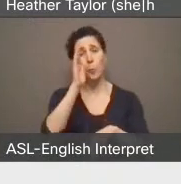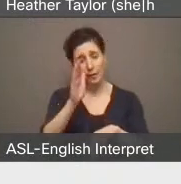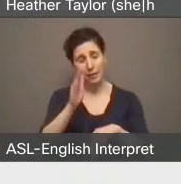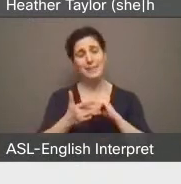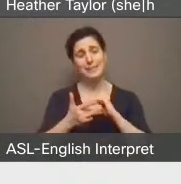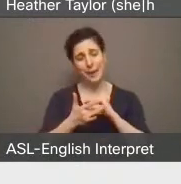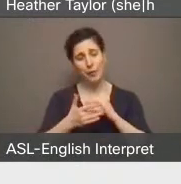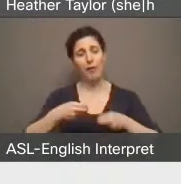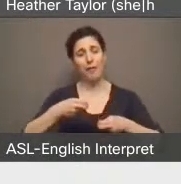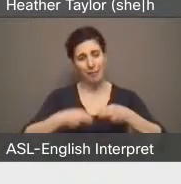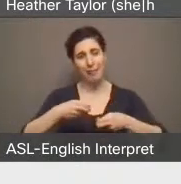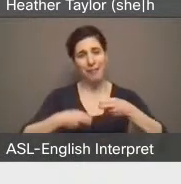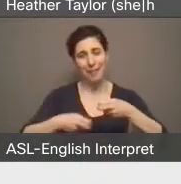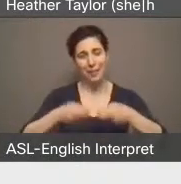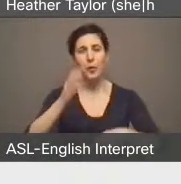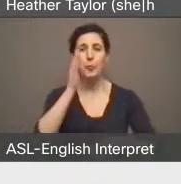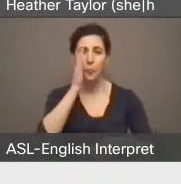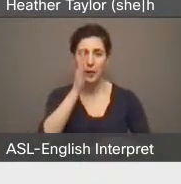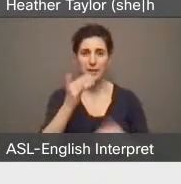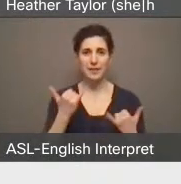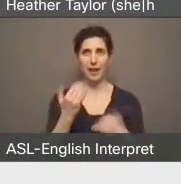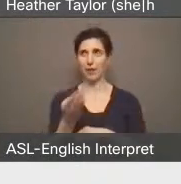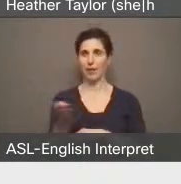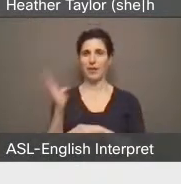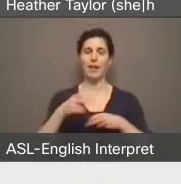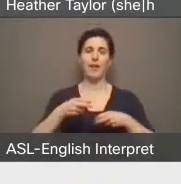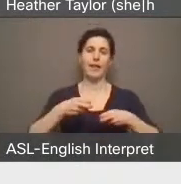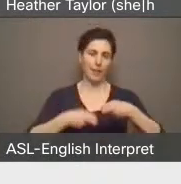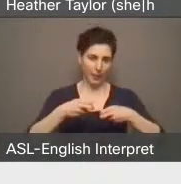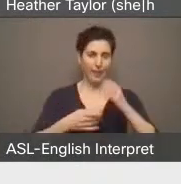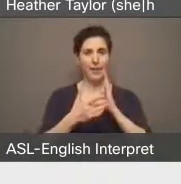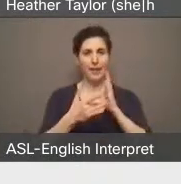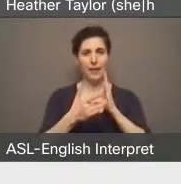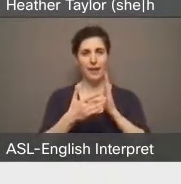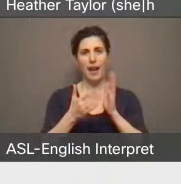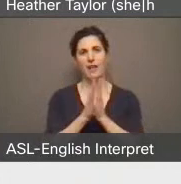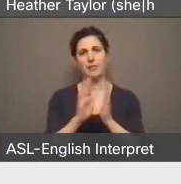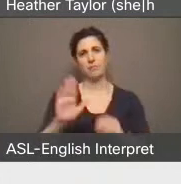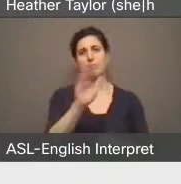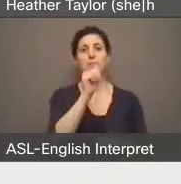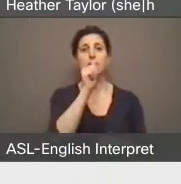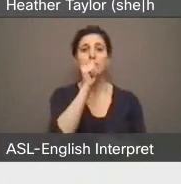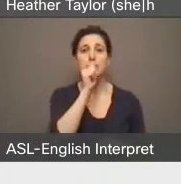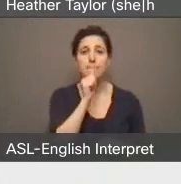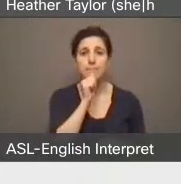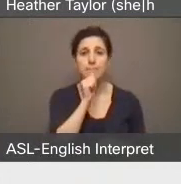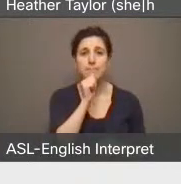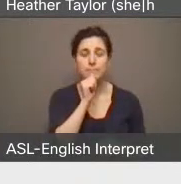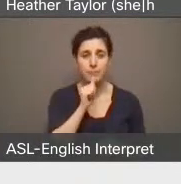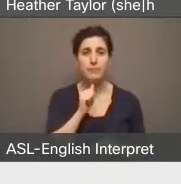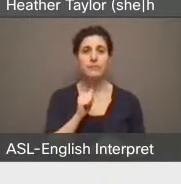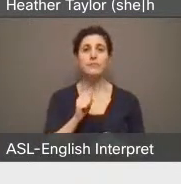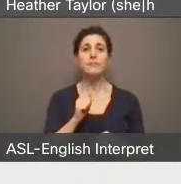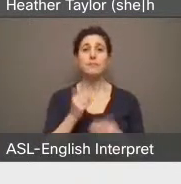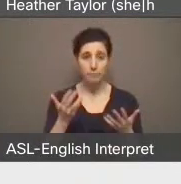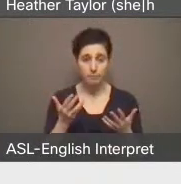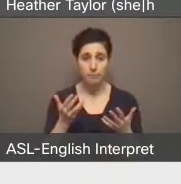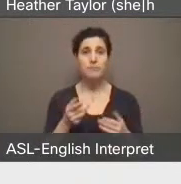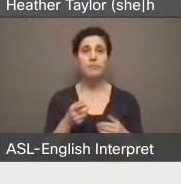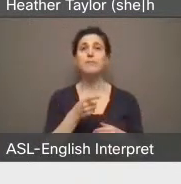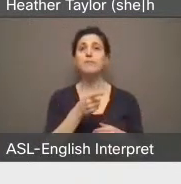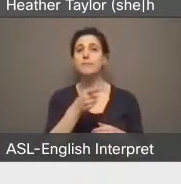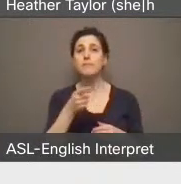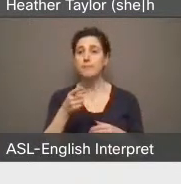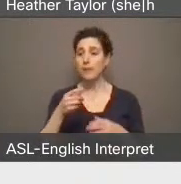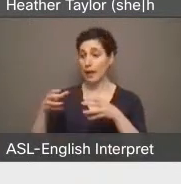difficulties as we already have in today's session. So just please be patient. Members, please remember to keep your mic muted